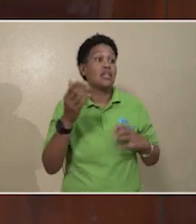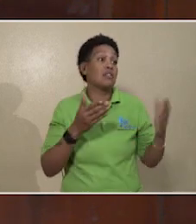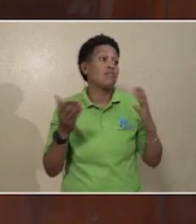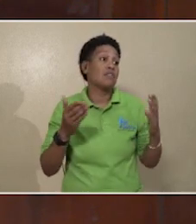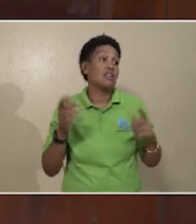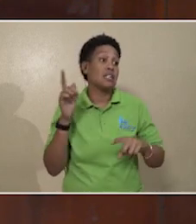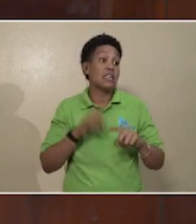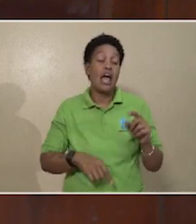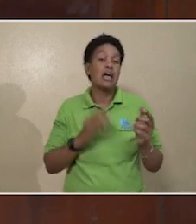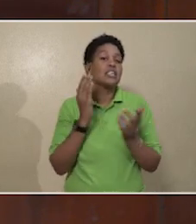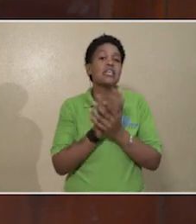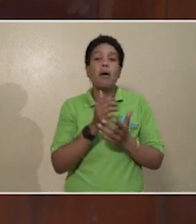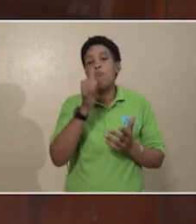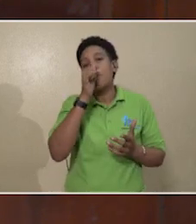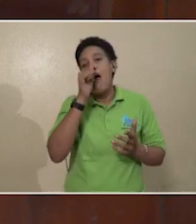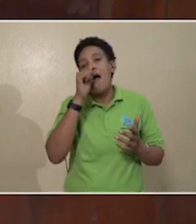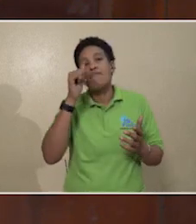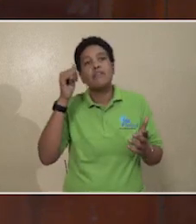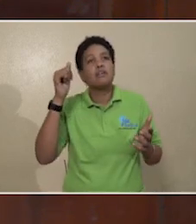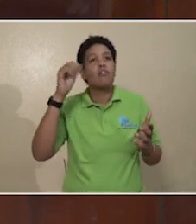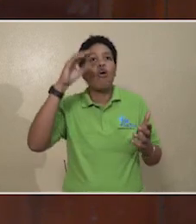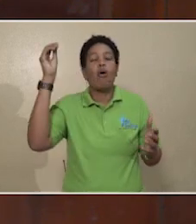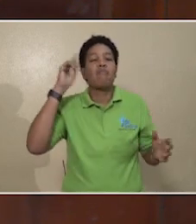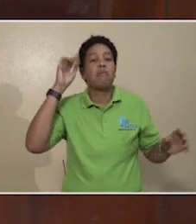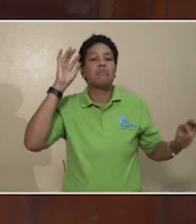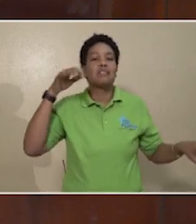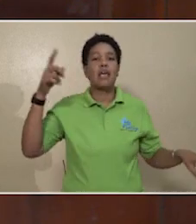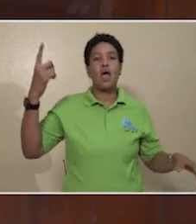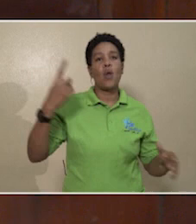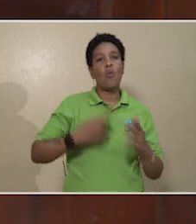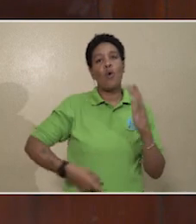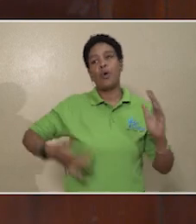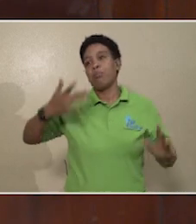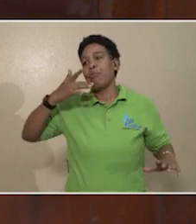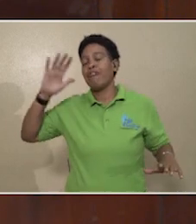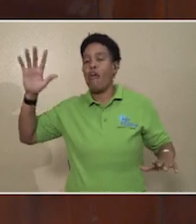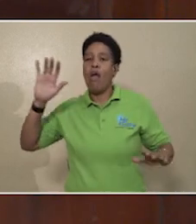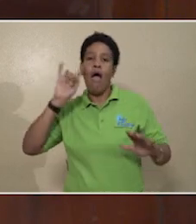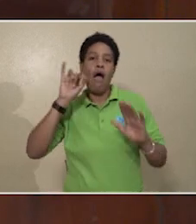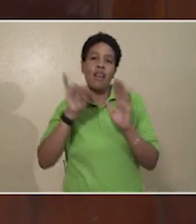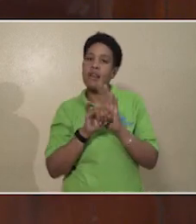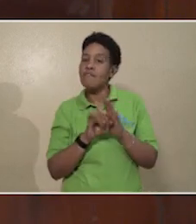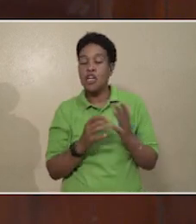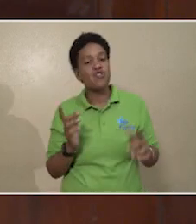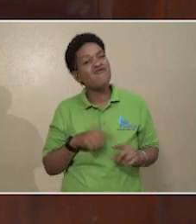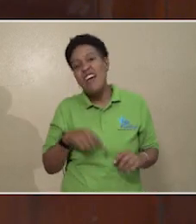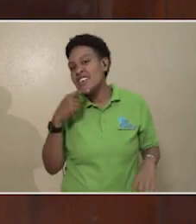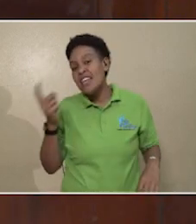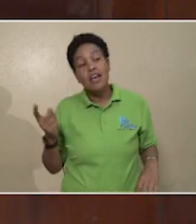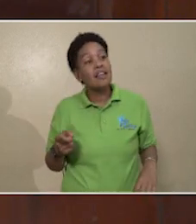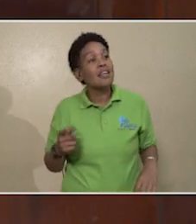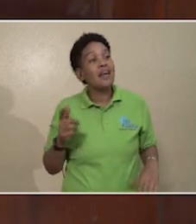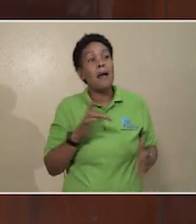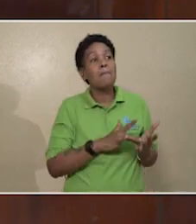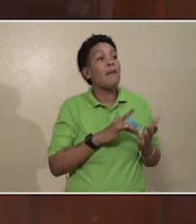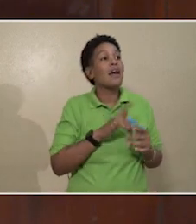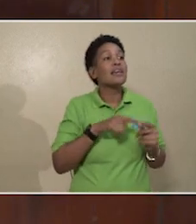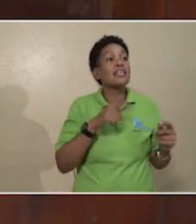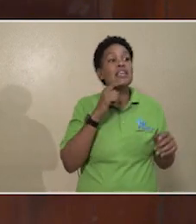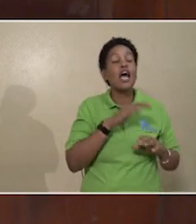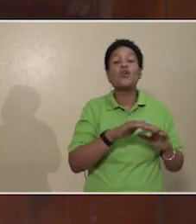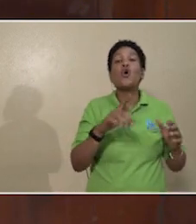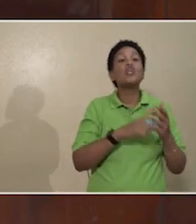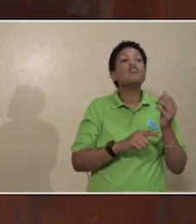can't stop a private sector from exercising that freedom of choice. A bank might say, I don't trust any other